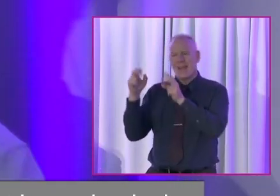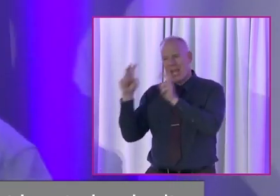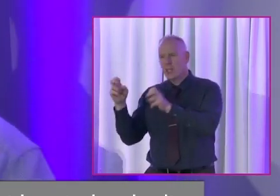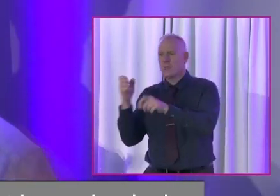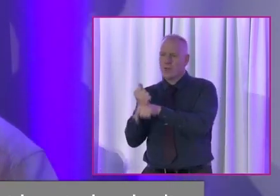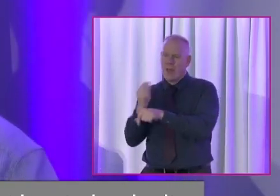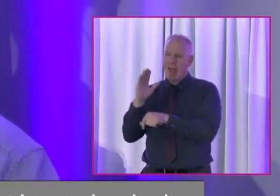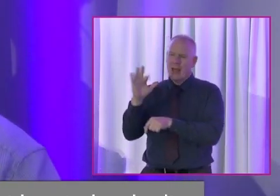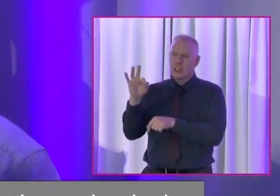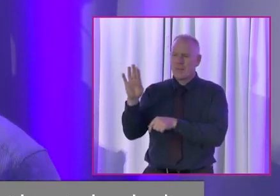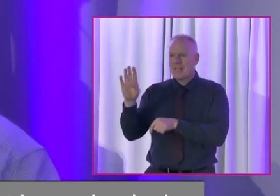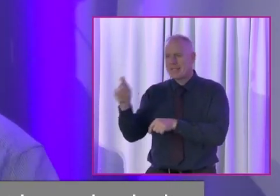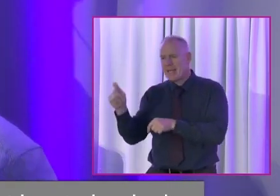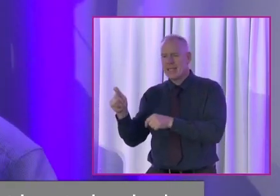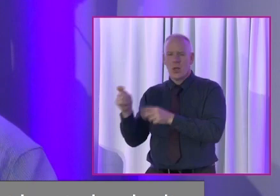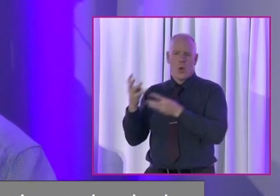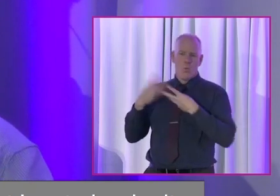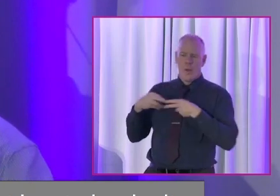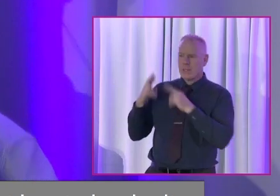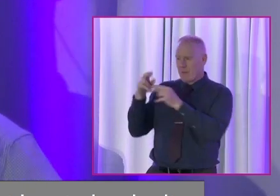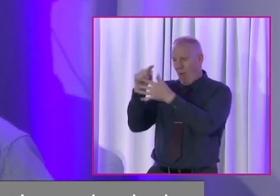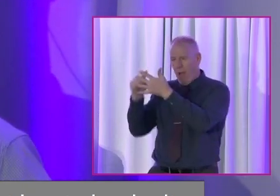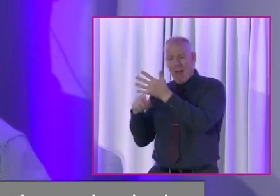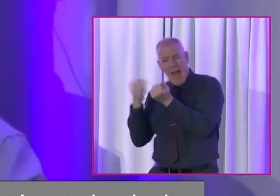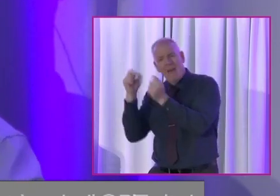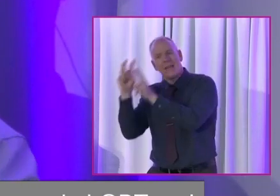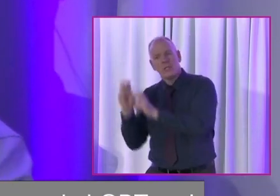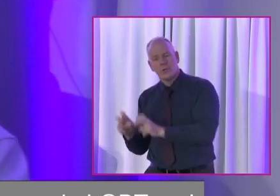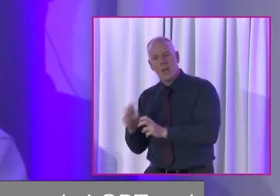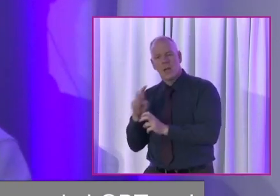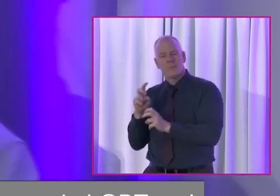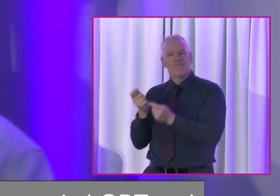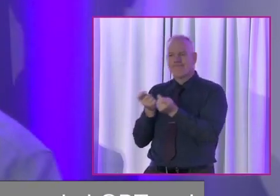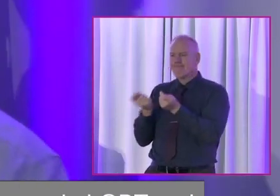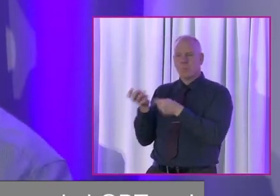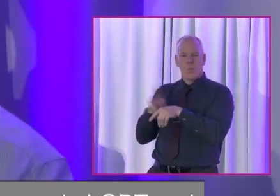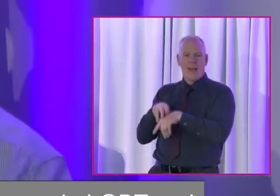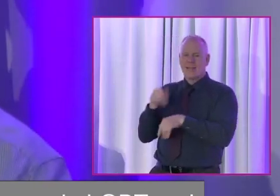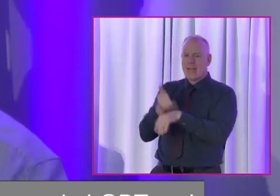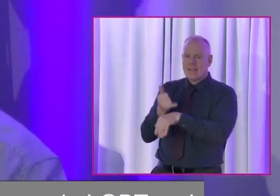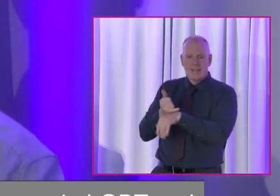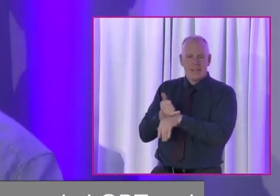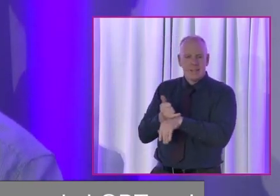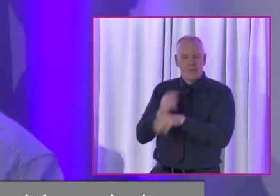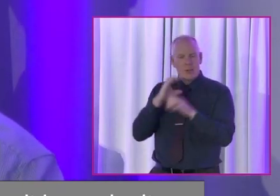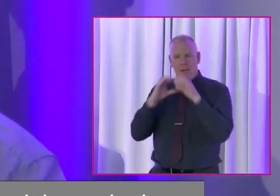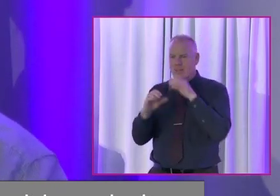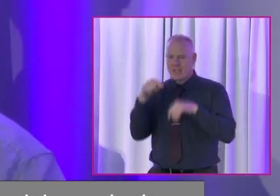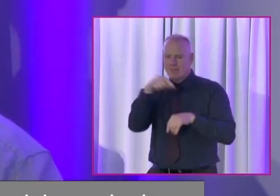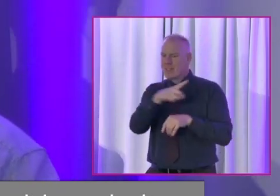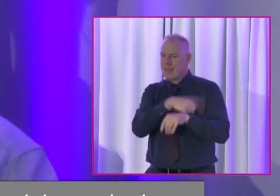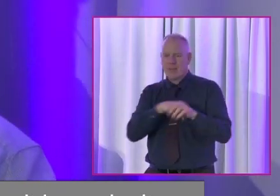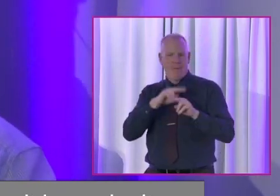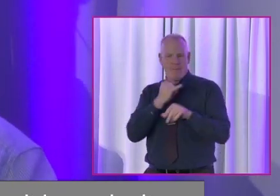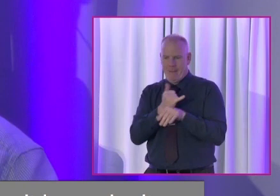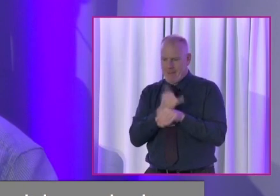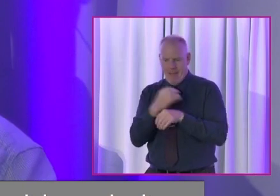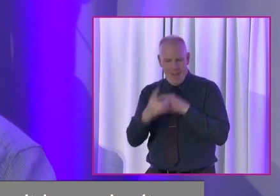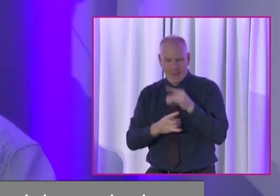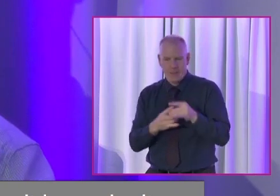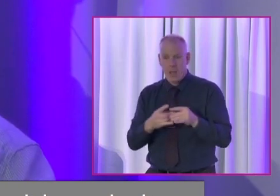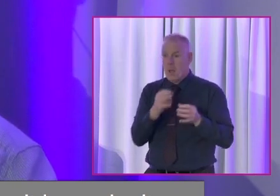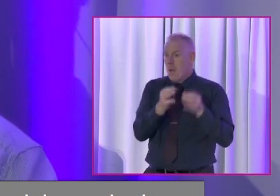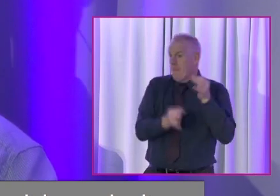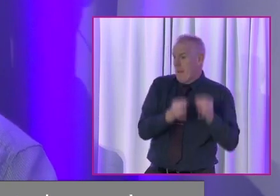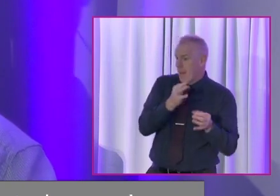and women's rights. There is issues there, but in the whole, they haven't been dealt with. And I think that conversation hasn't happened yet where we're talking about whether